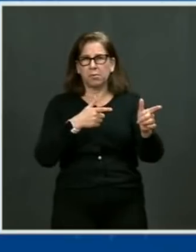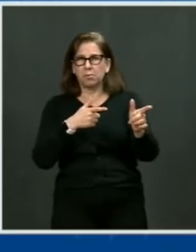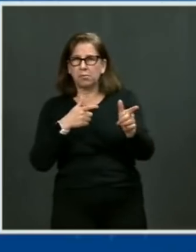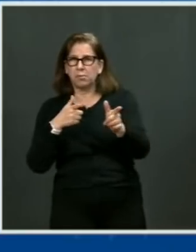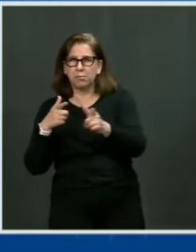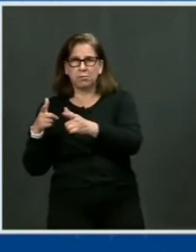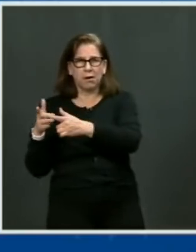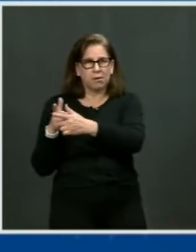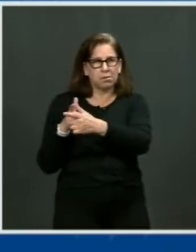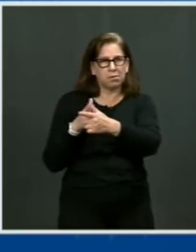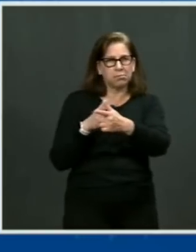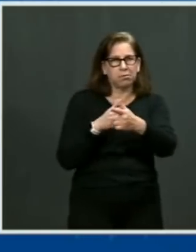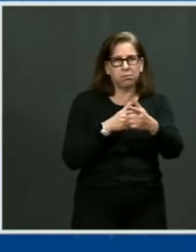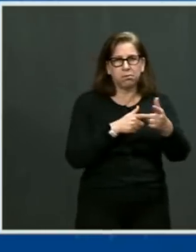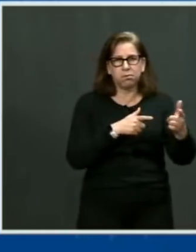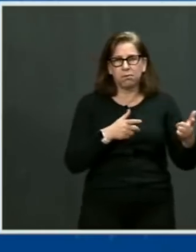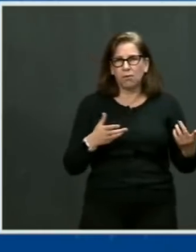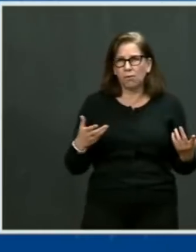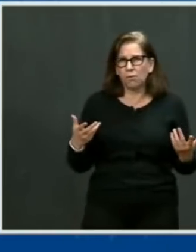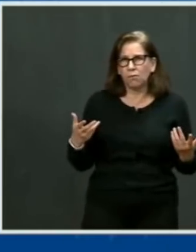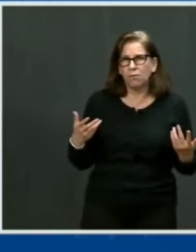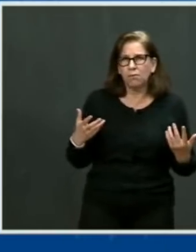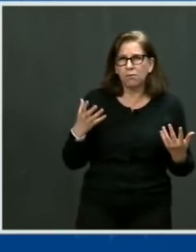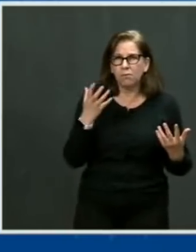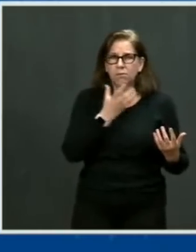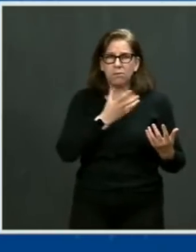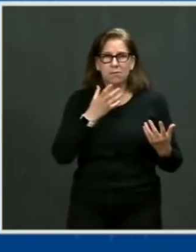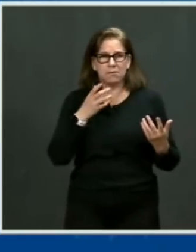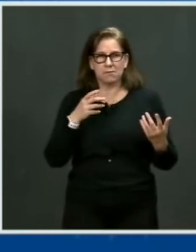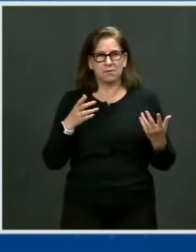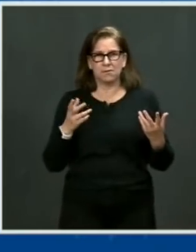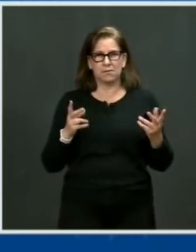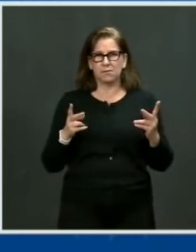Nobody needs that. Nobody needs that.